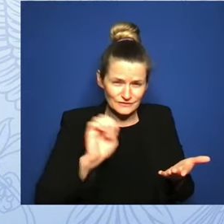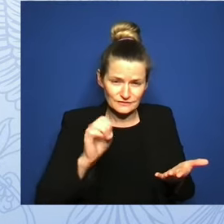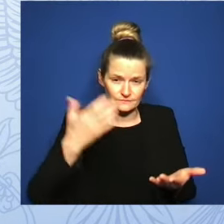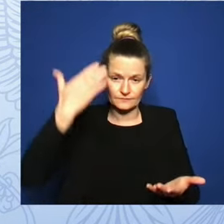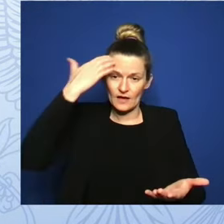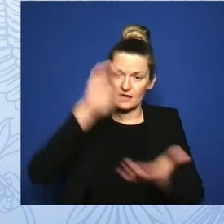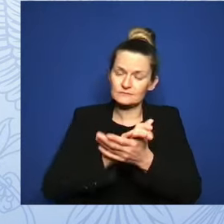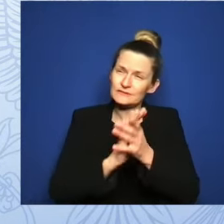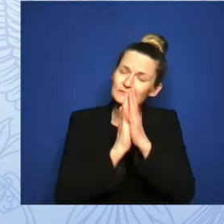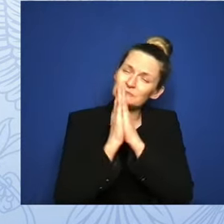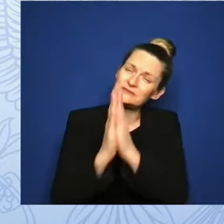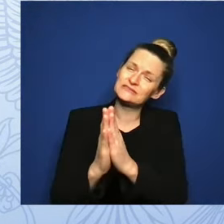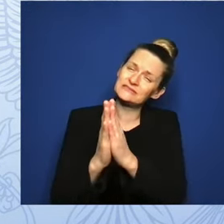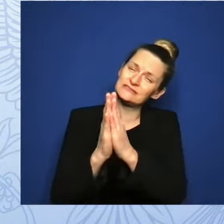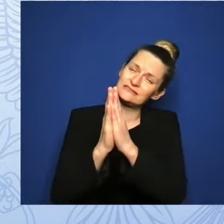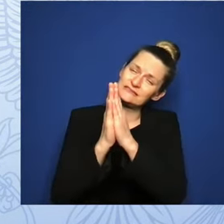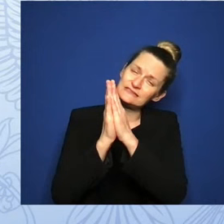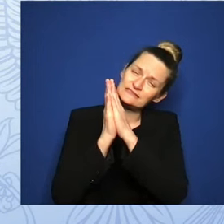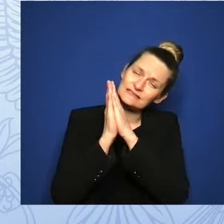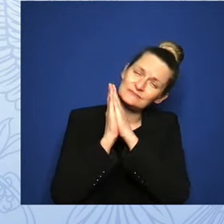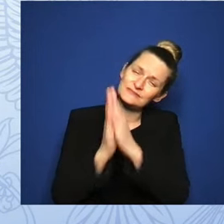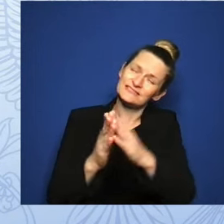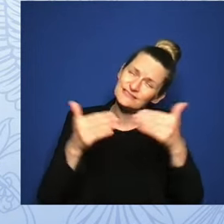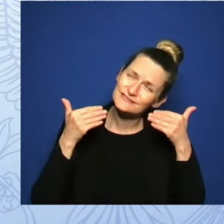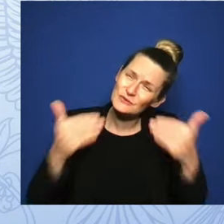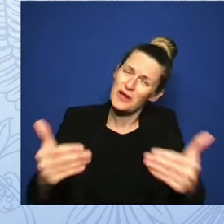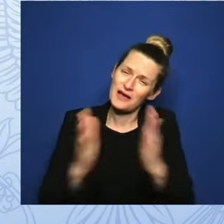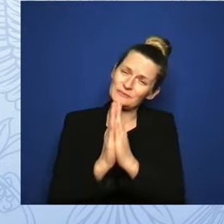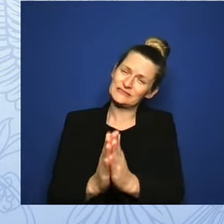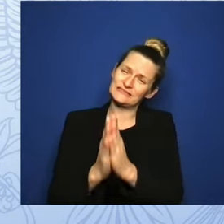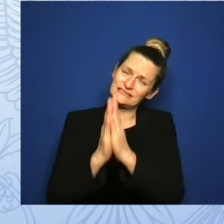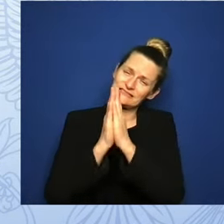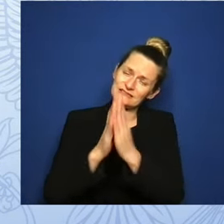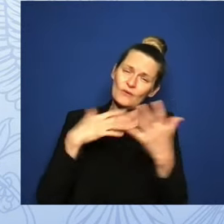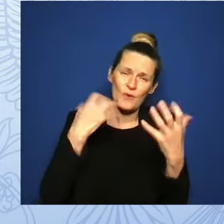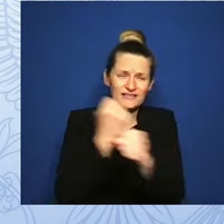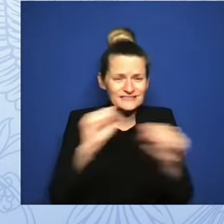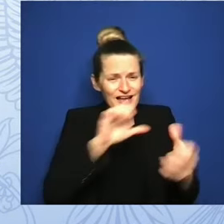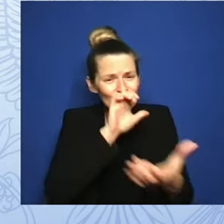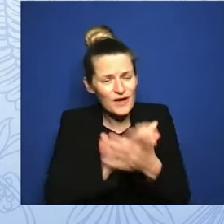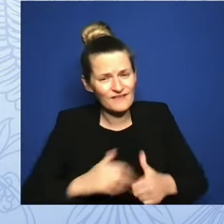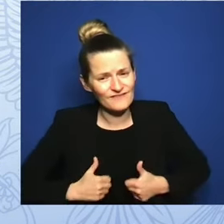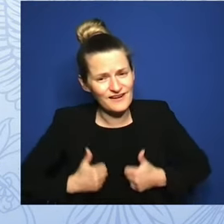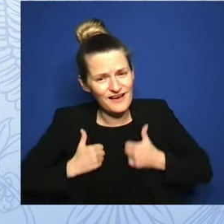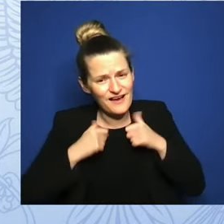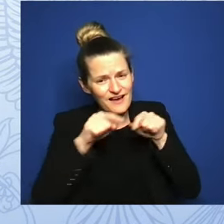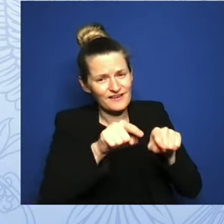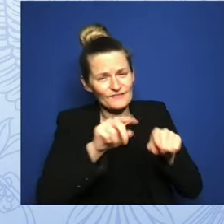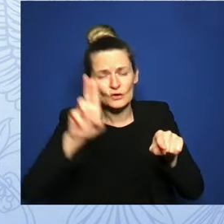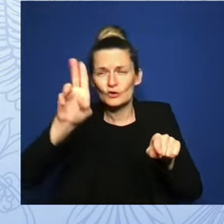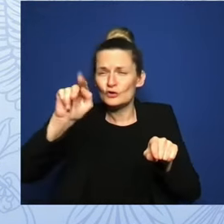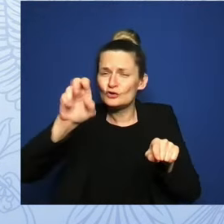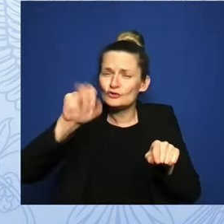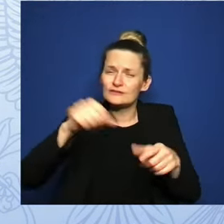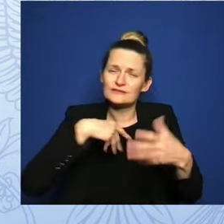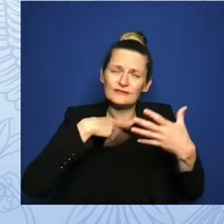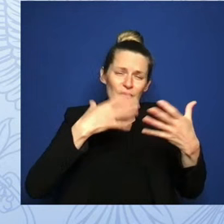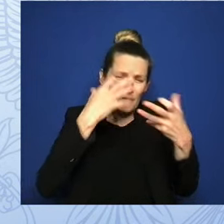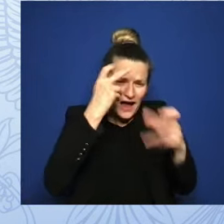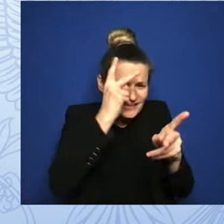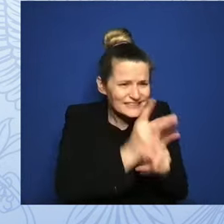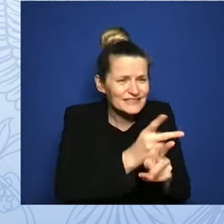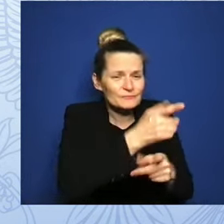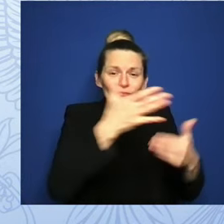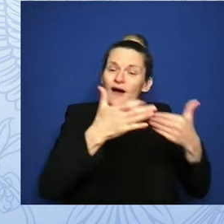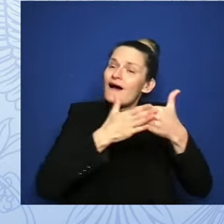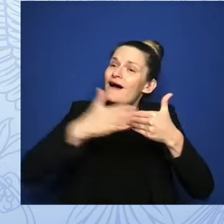compromise our dreams. Please save my wife and her uterus, he told him. Doctors said I lost more